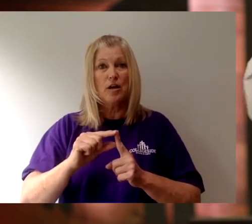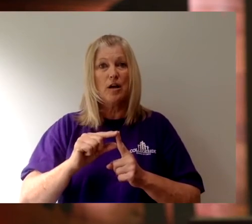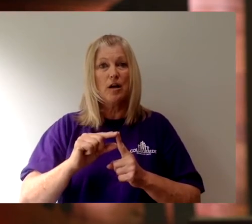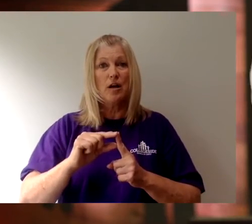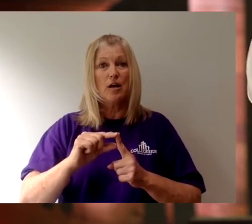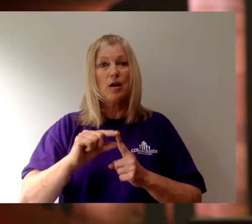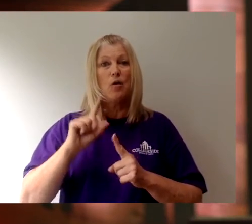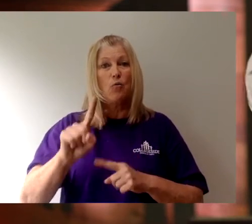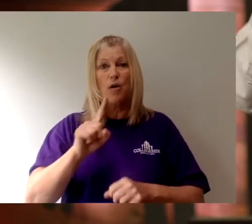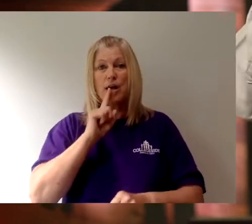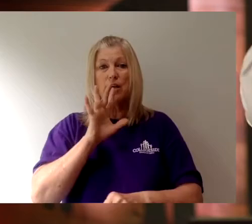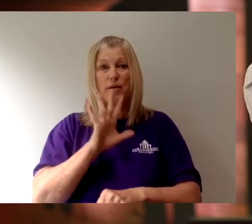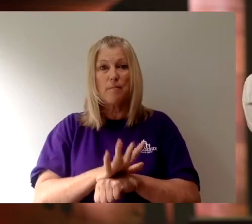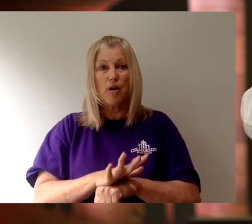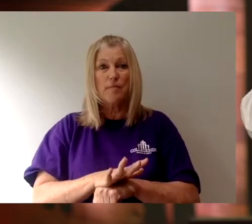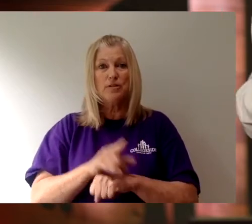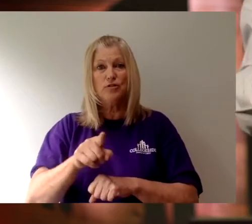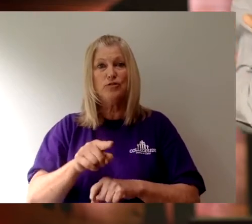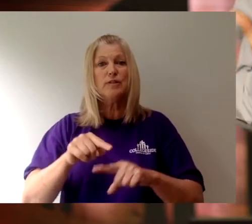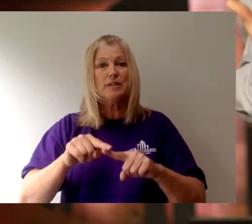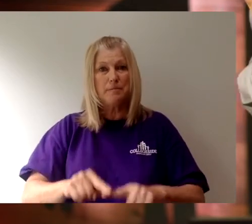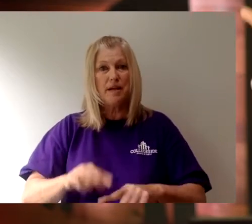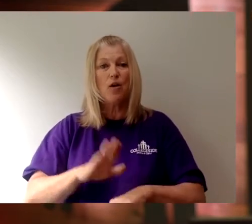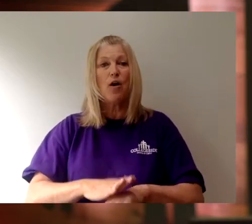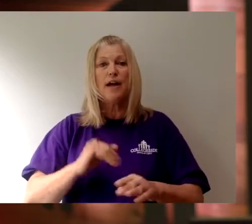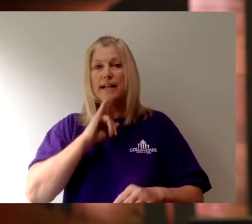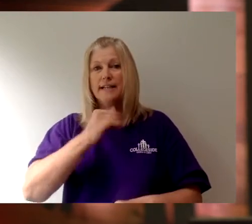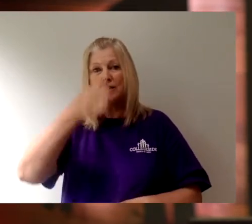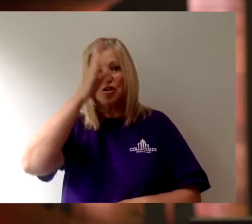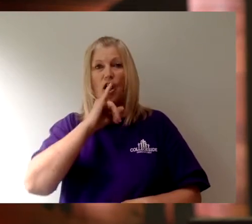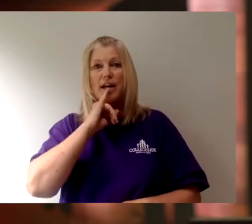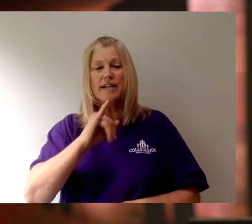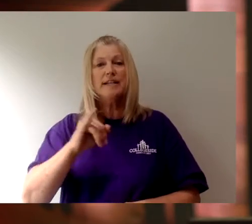one of the promises you bank on is that God is present.